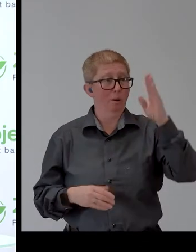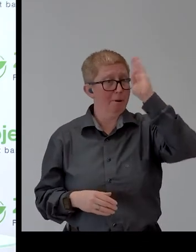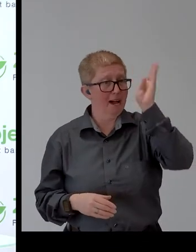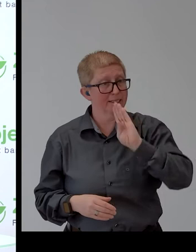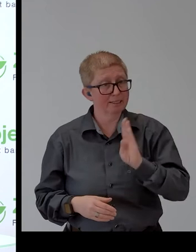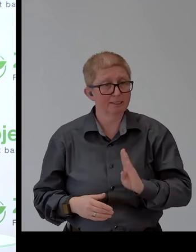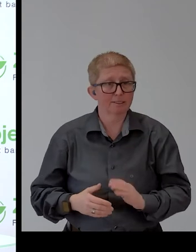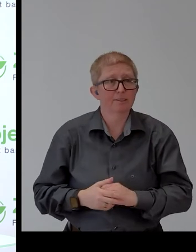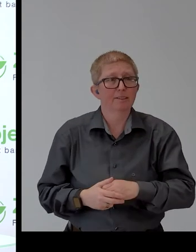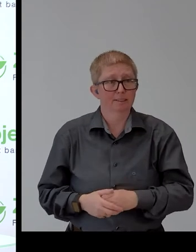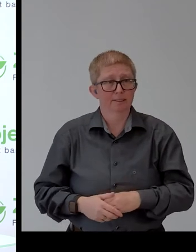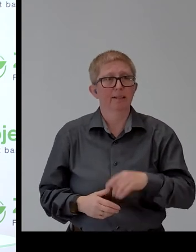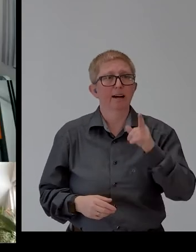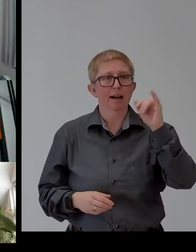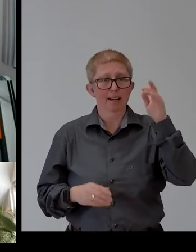Clemente. Victor, please.